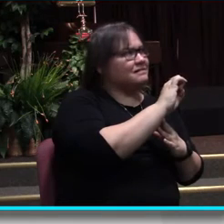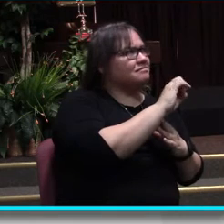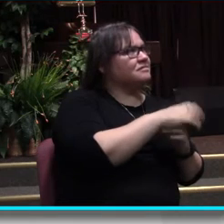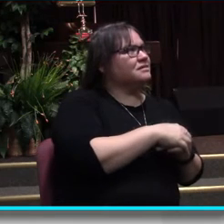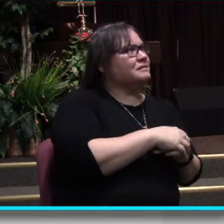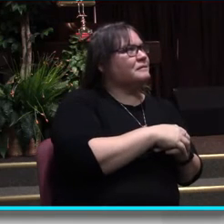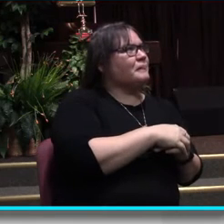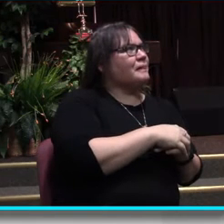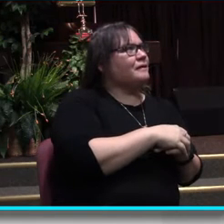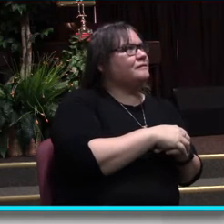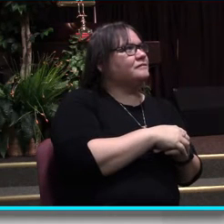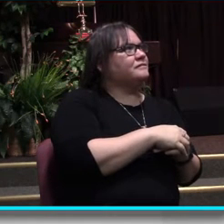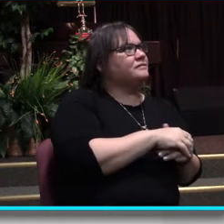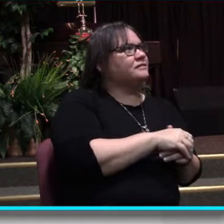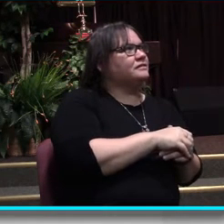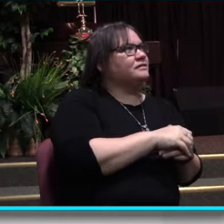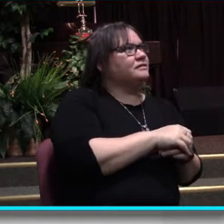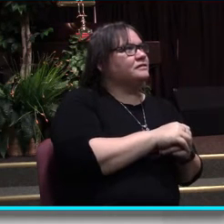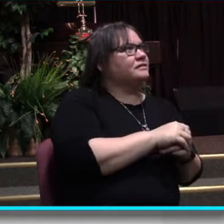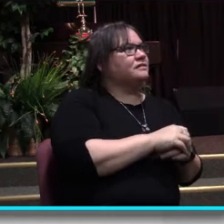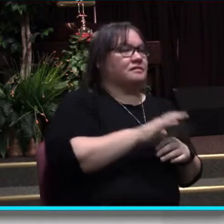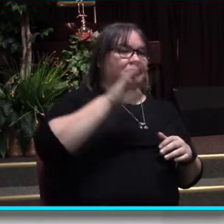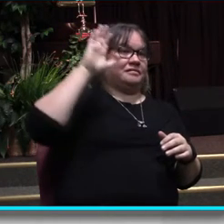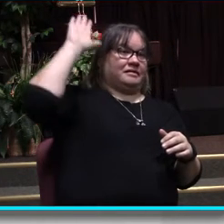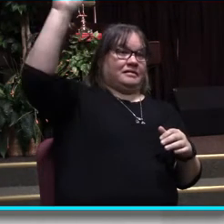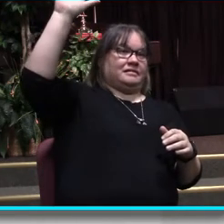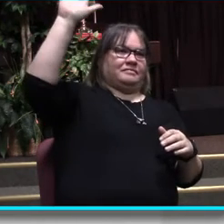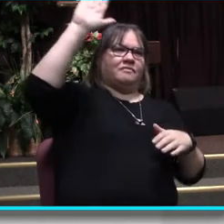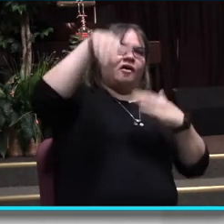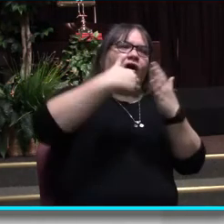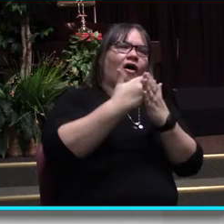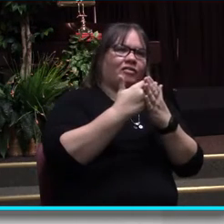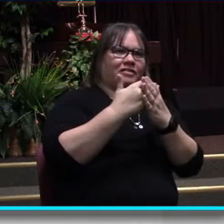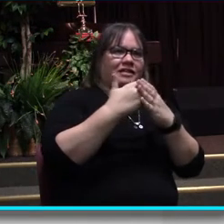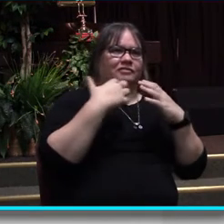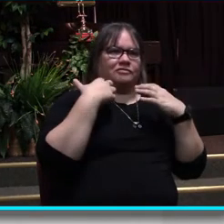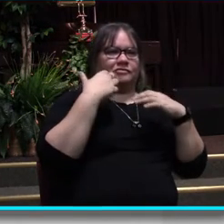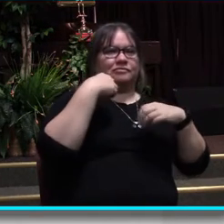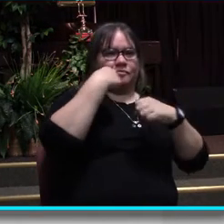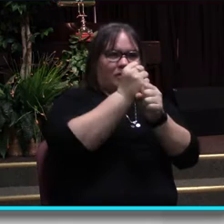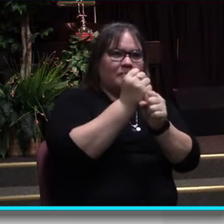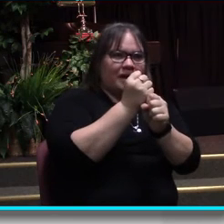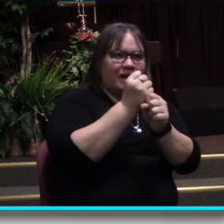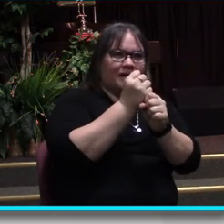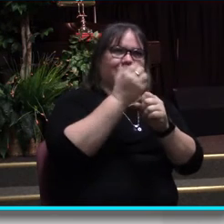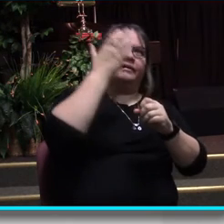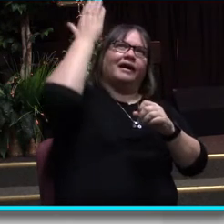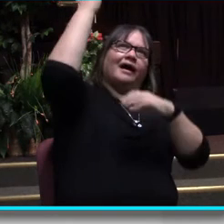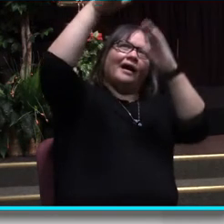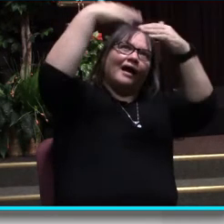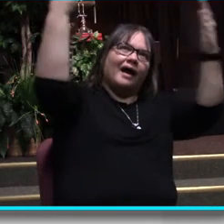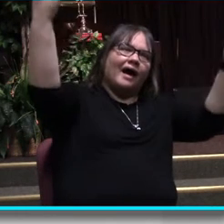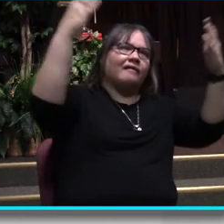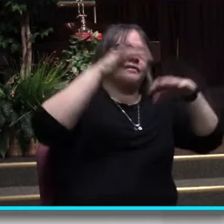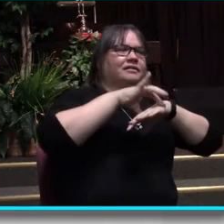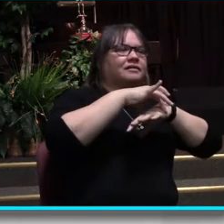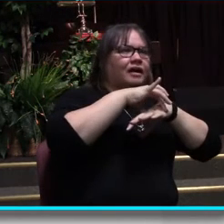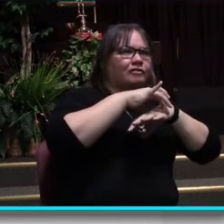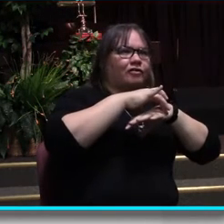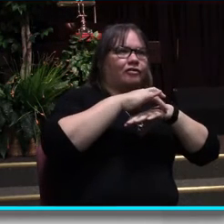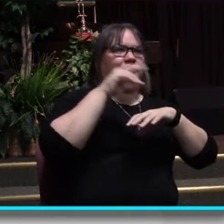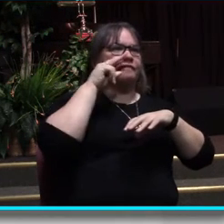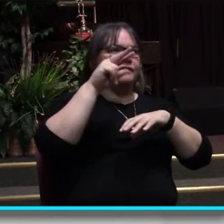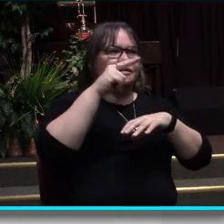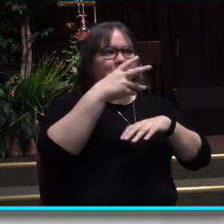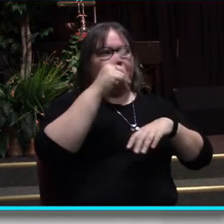For by him all things were created, things in heaven and on earth, visible